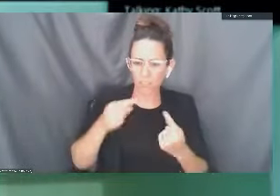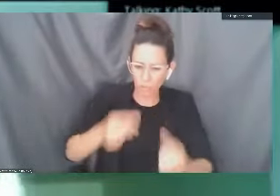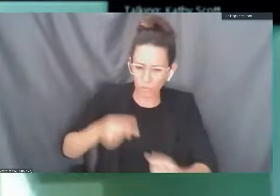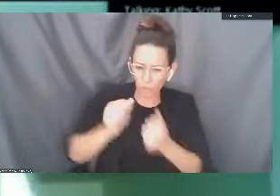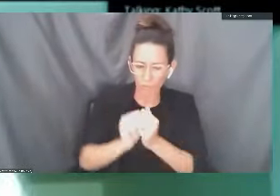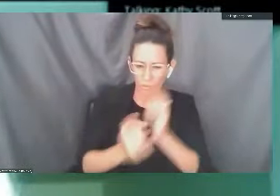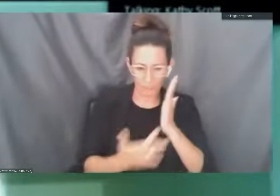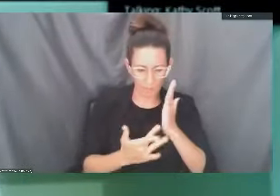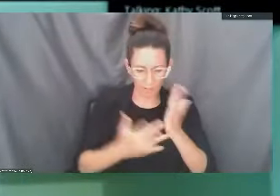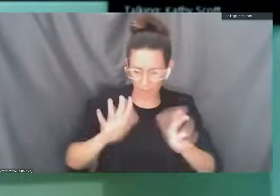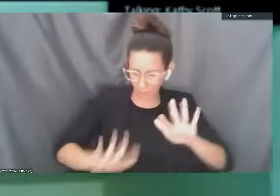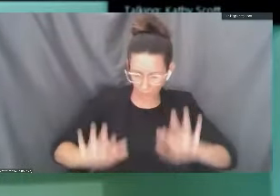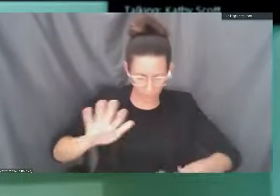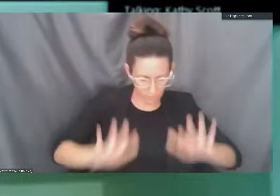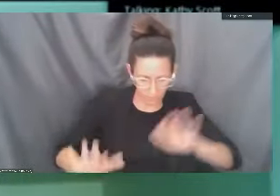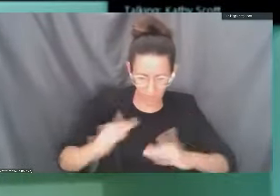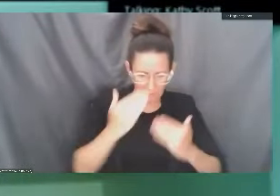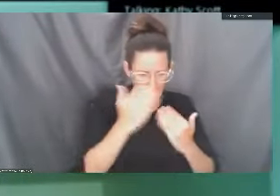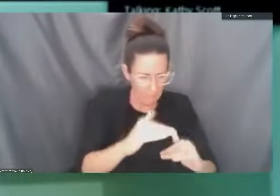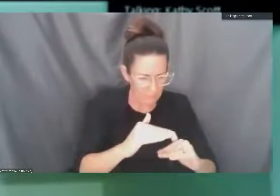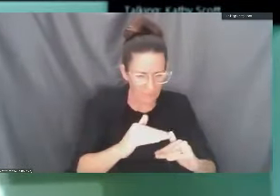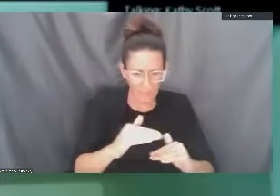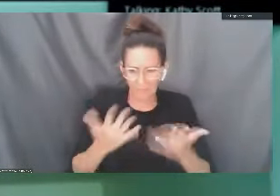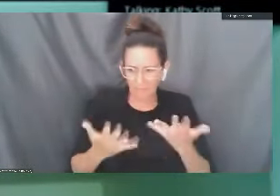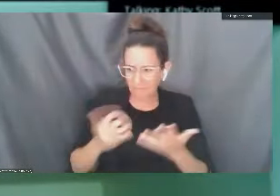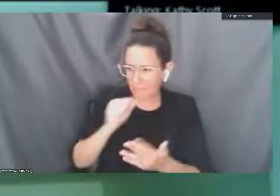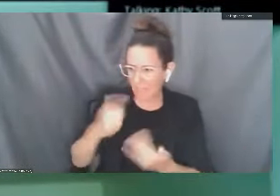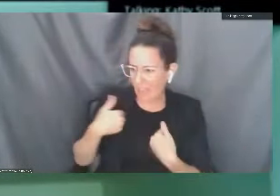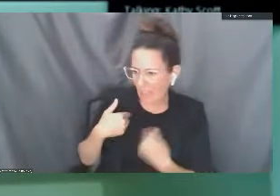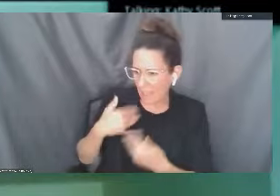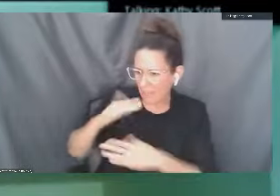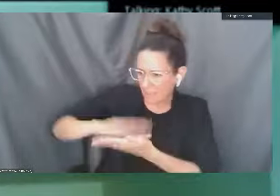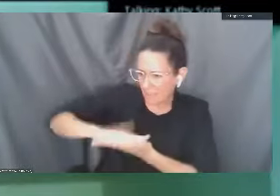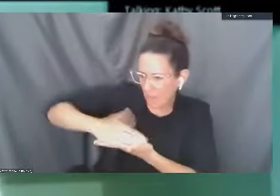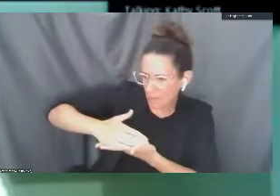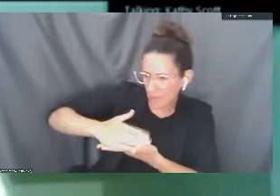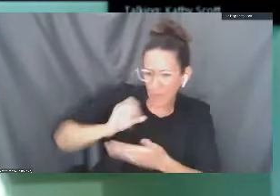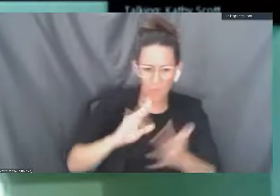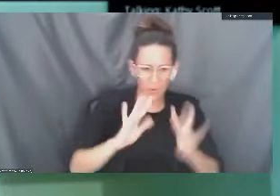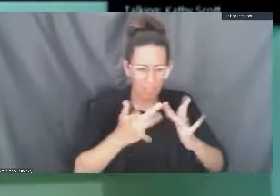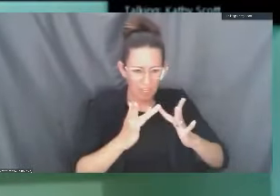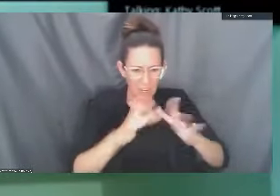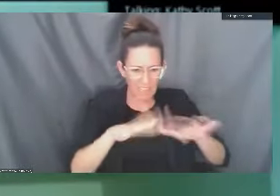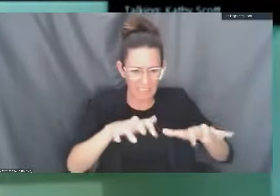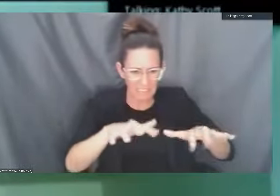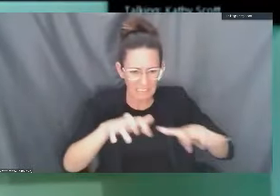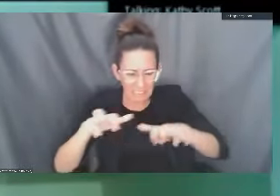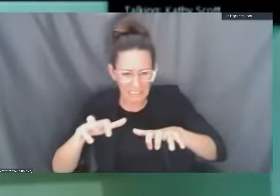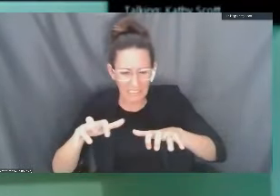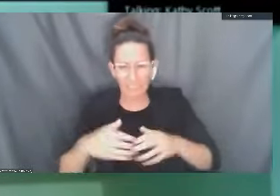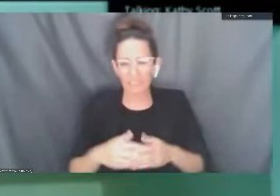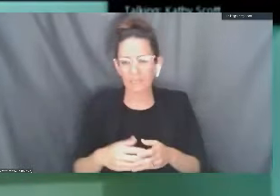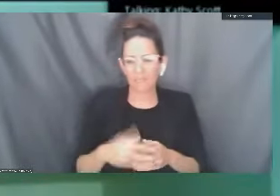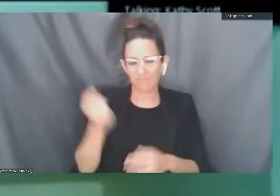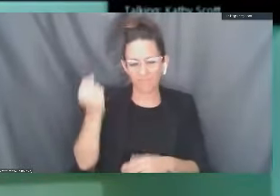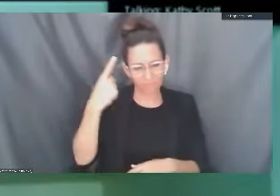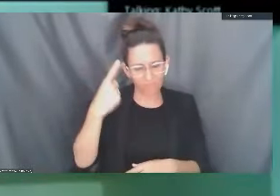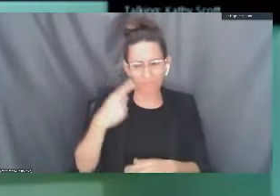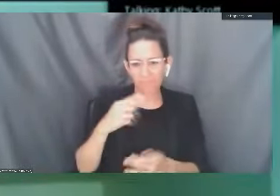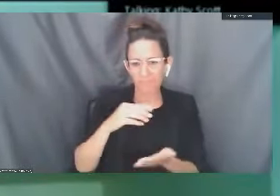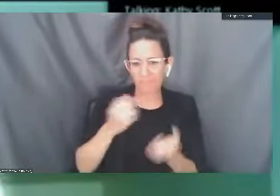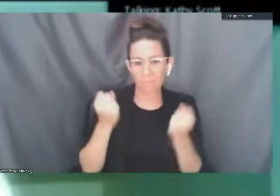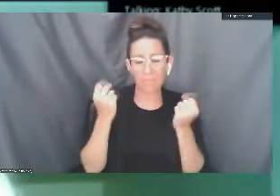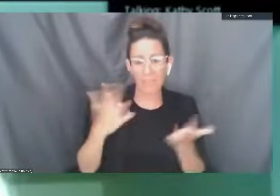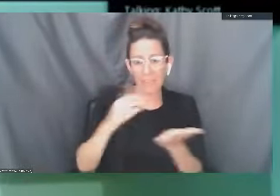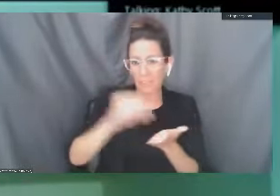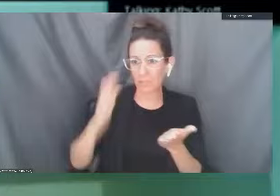technology. Many don't have a laptop. Some have Internet access issues. Many of our students and even perhaps